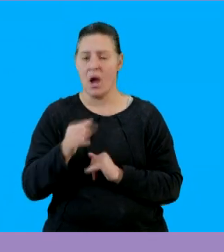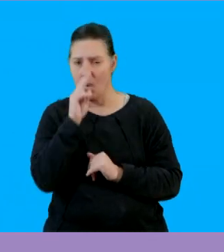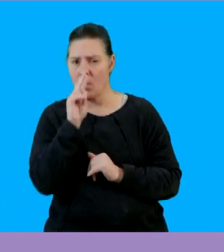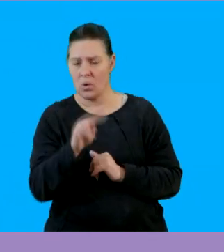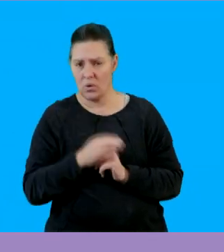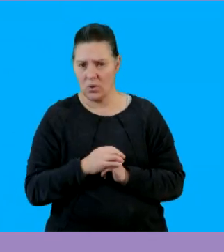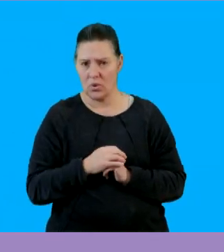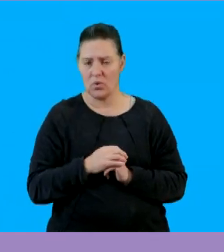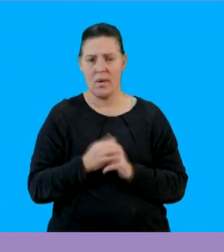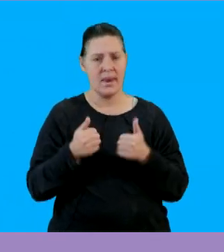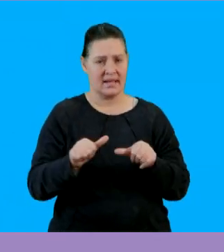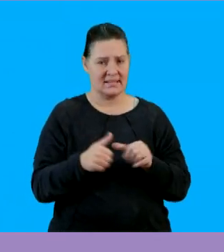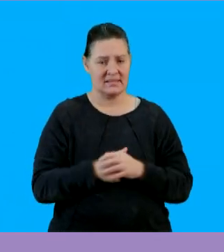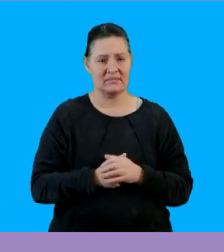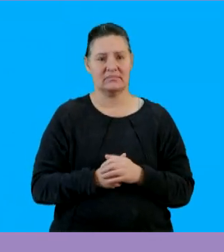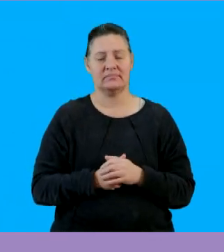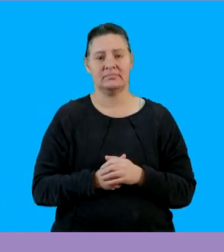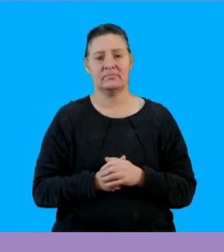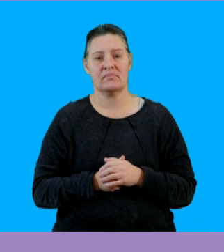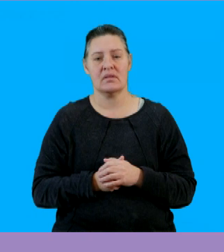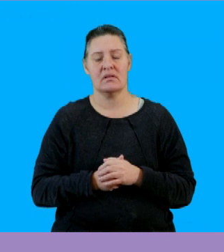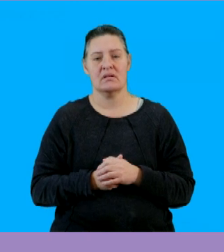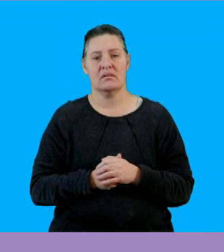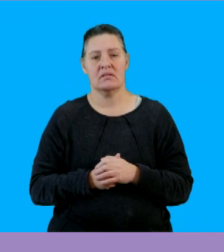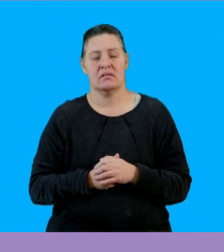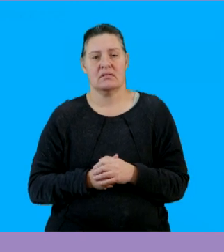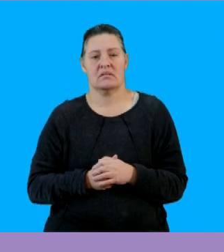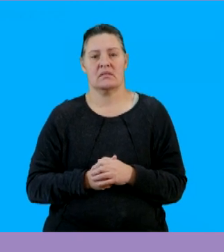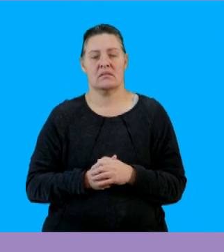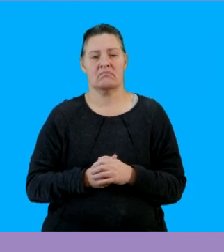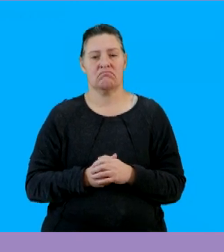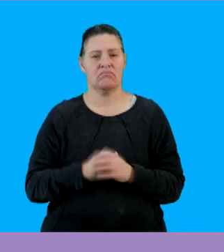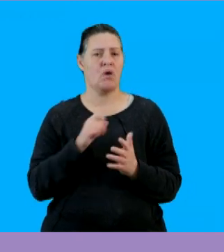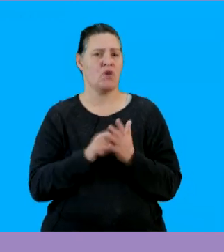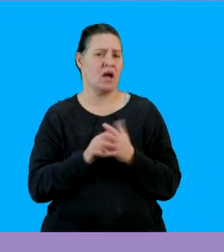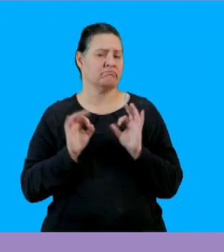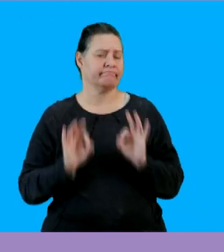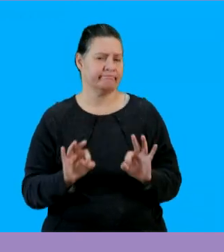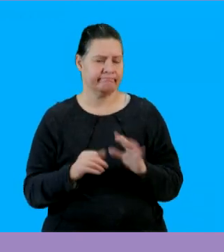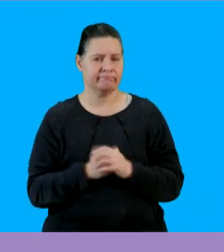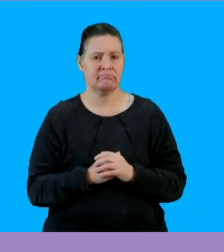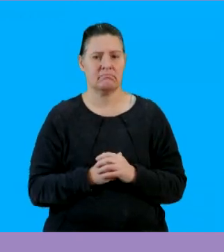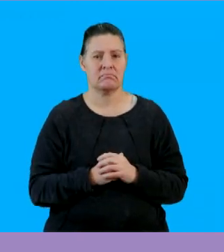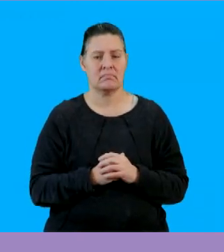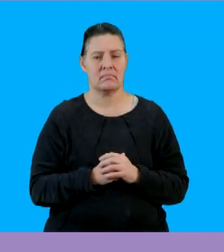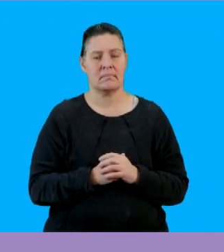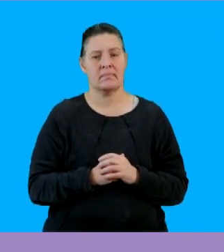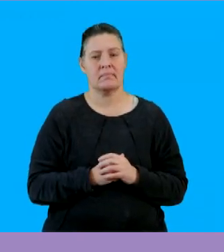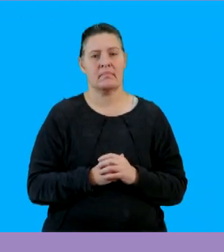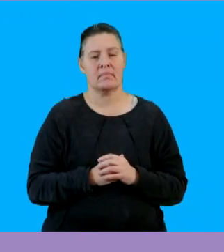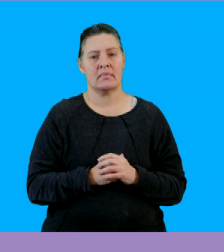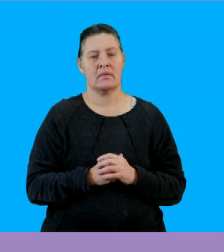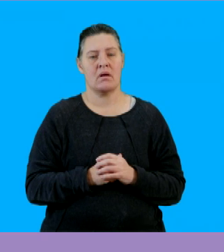let's look at the next one so let me just write that properly because it was